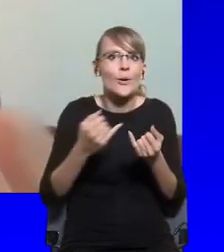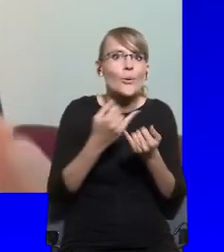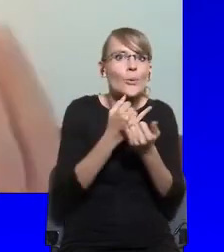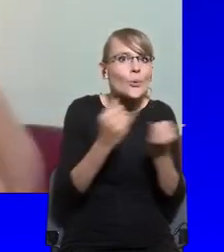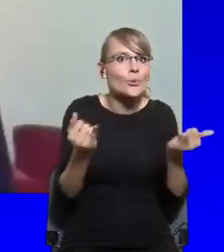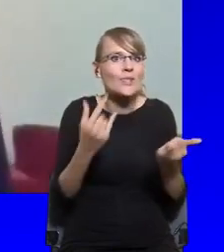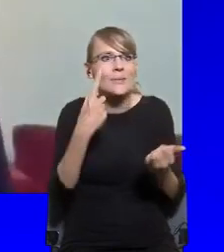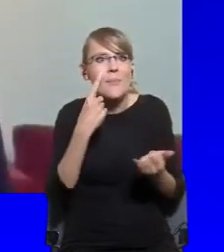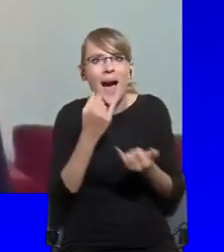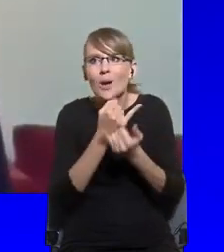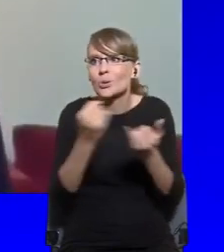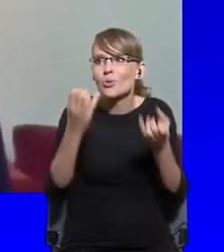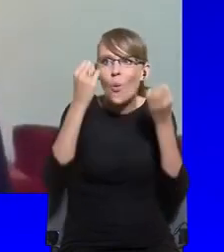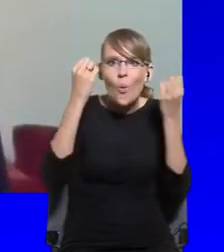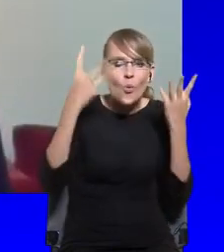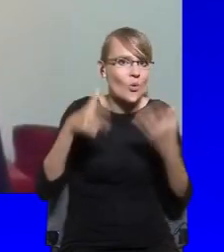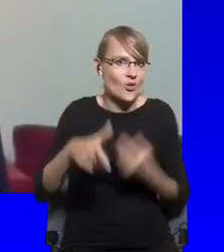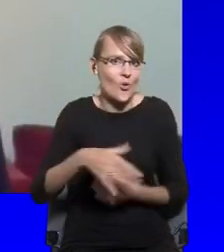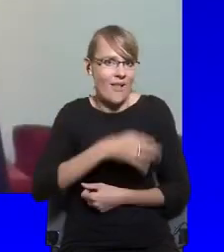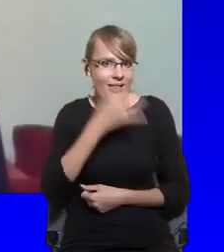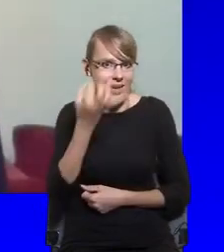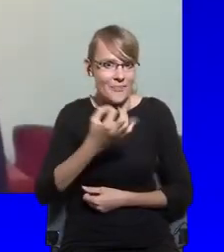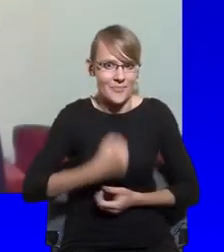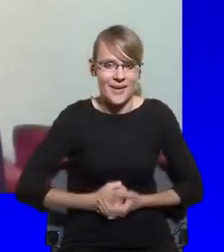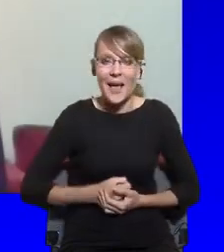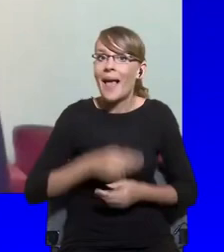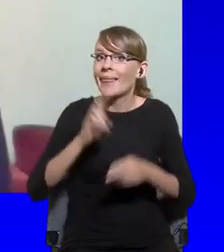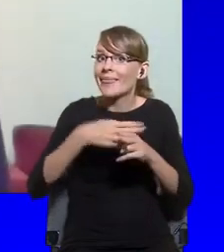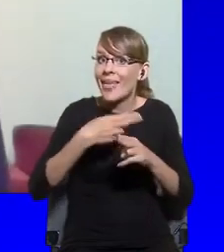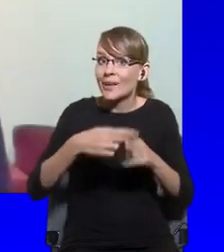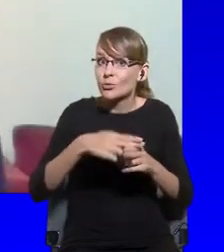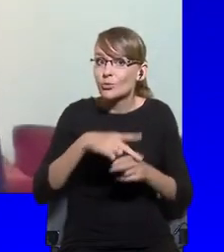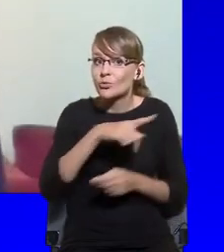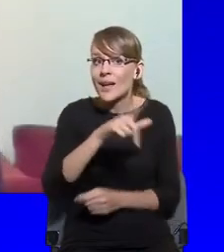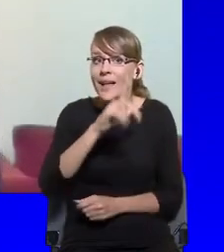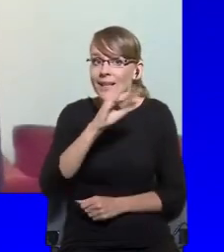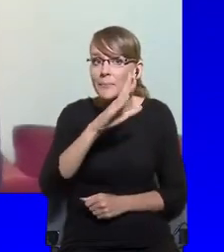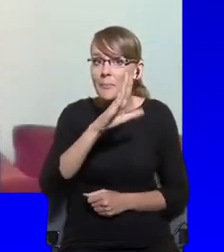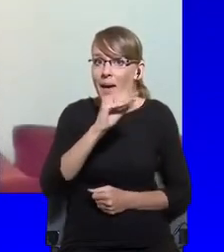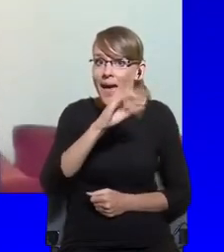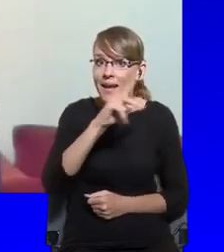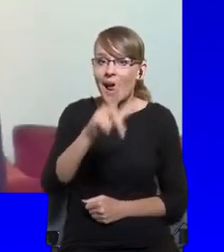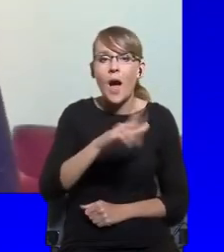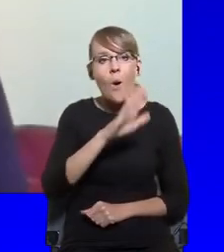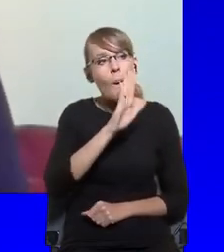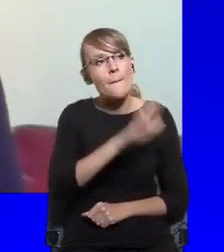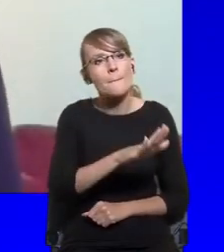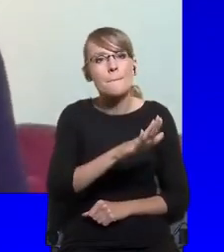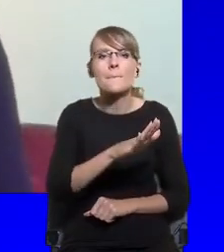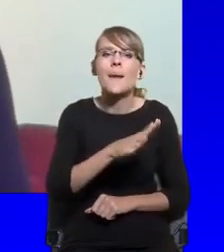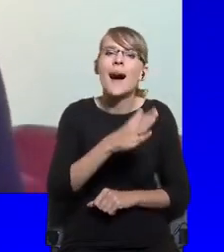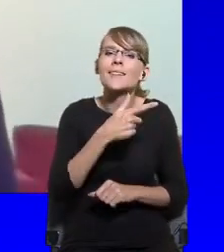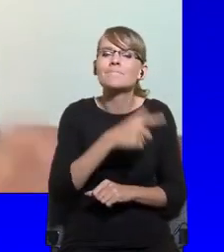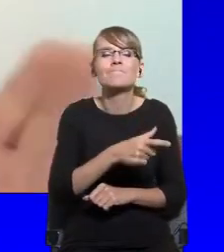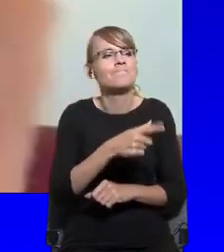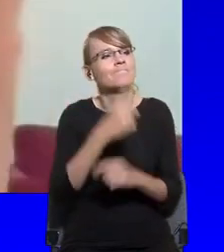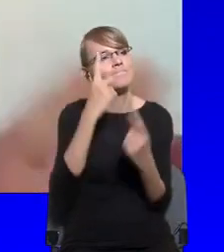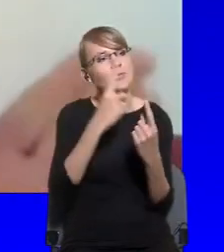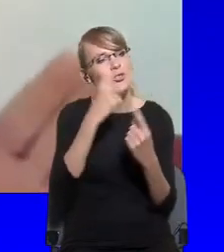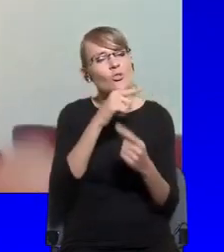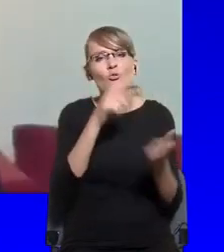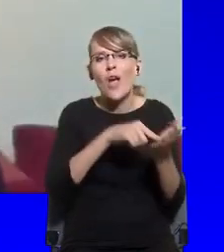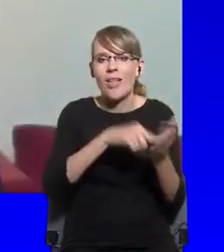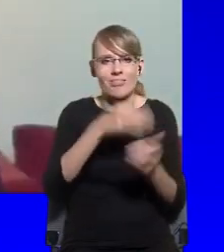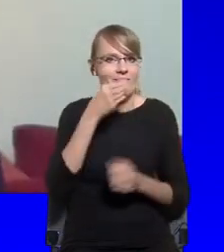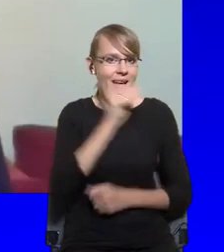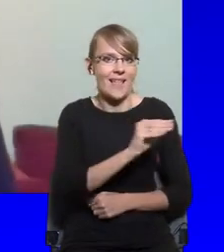better life you have. I mean, that's not a caricature. Some liberals really have this ideal, and we can certainly debate to what extent that is an